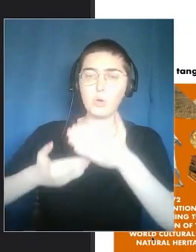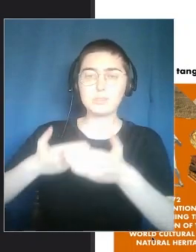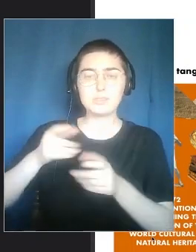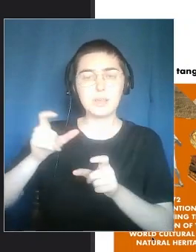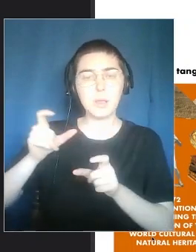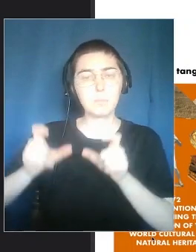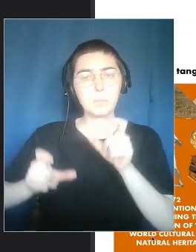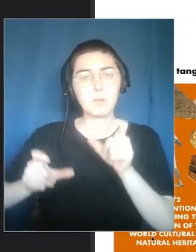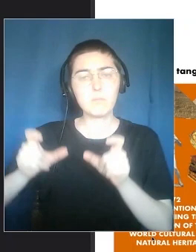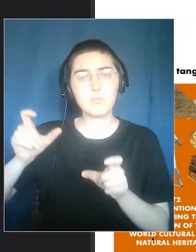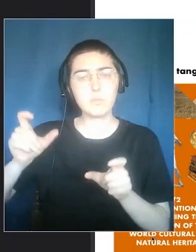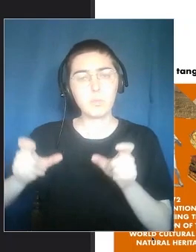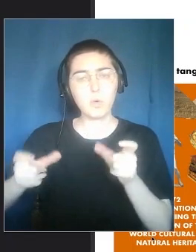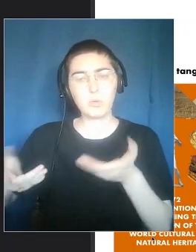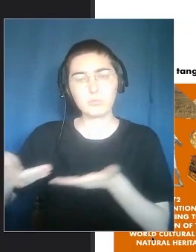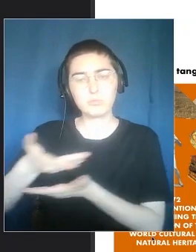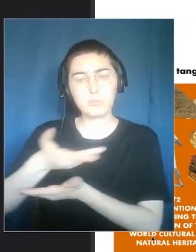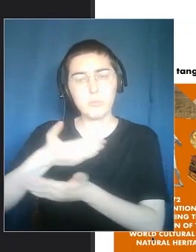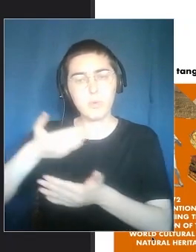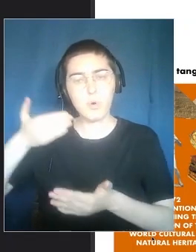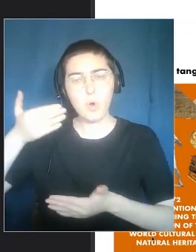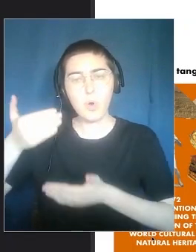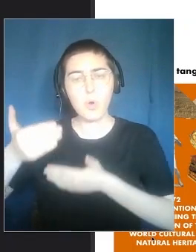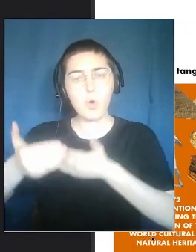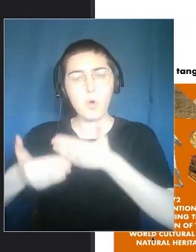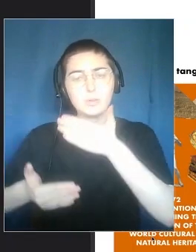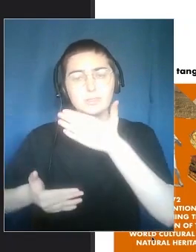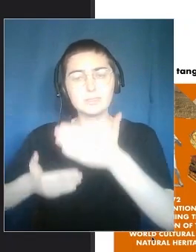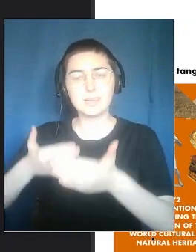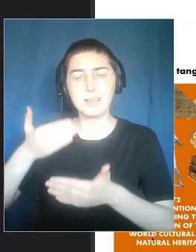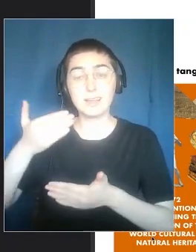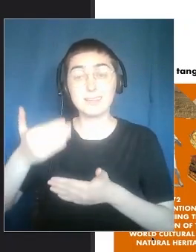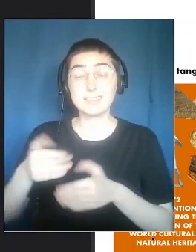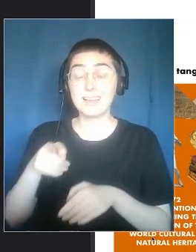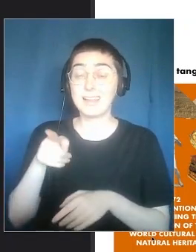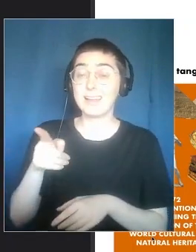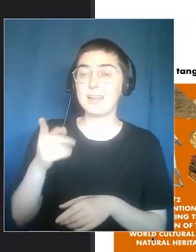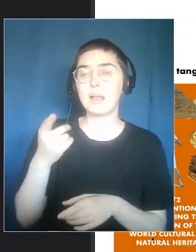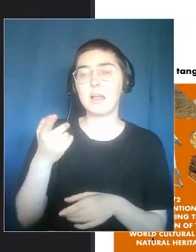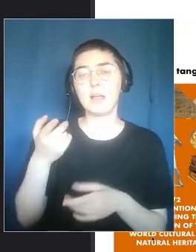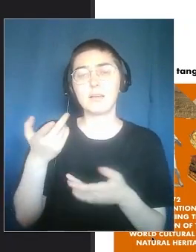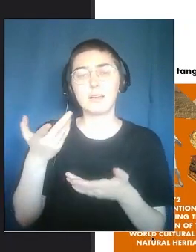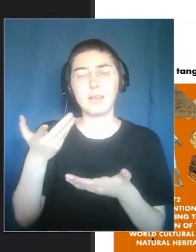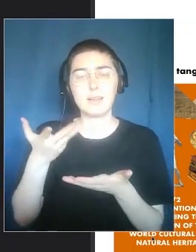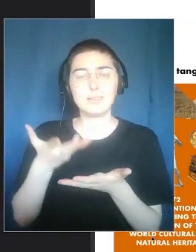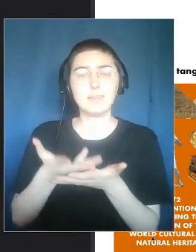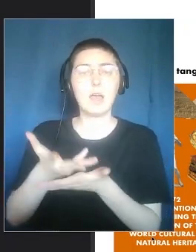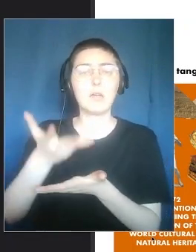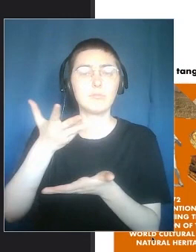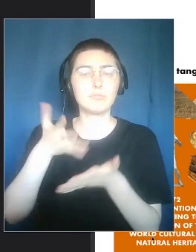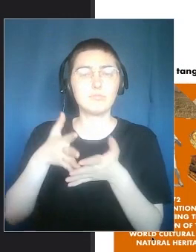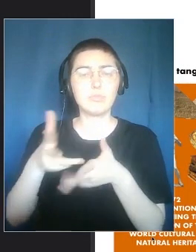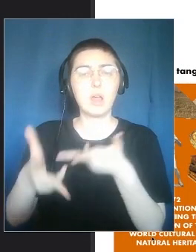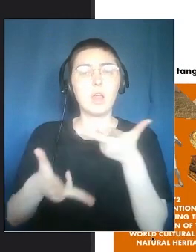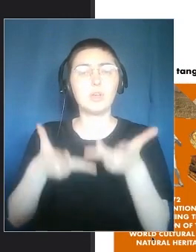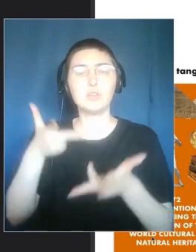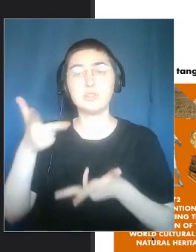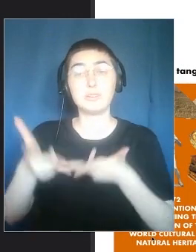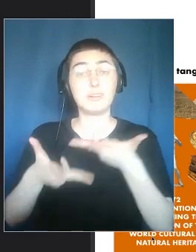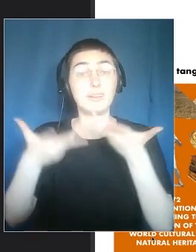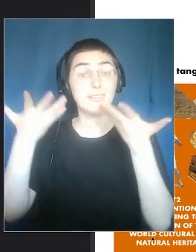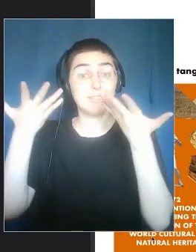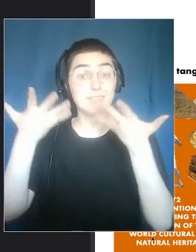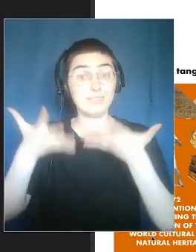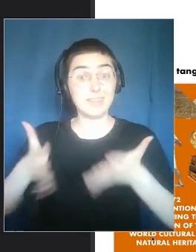a process. A process that doesn't start and doesn't end when the narration is concluded.